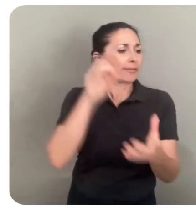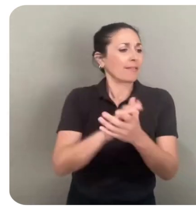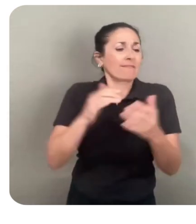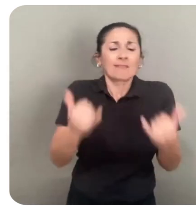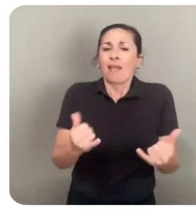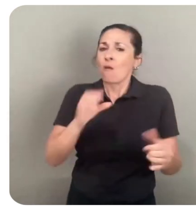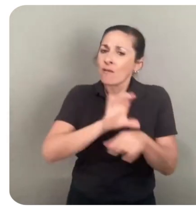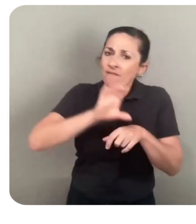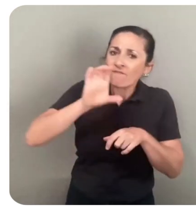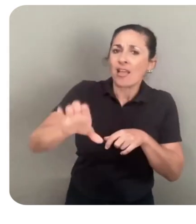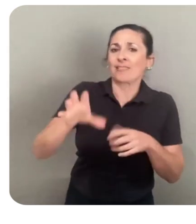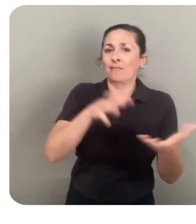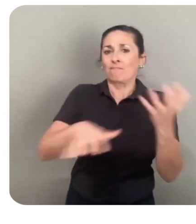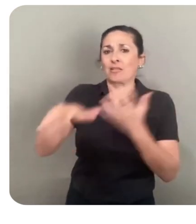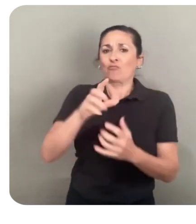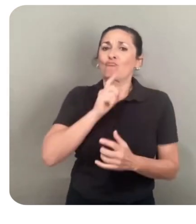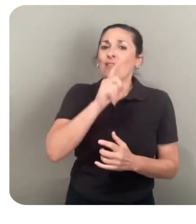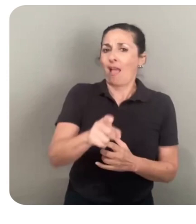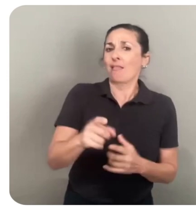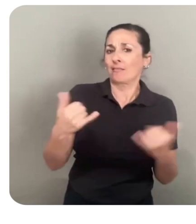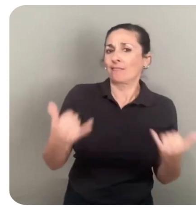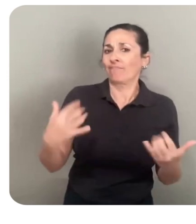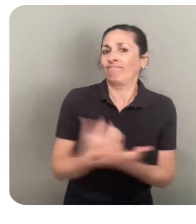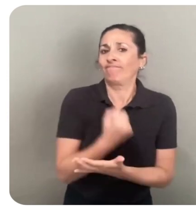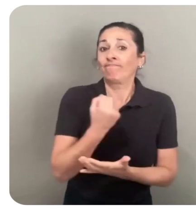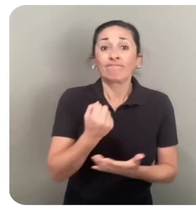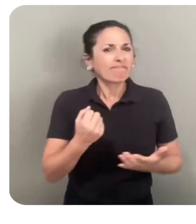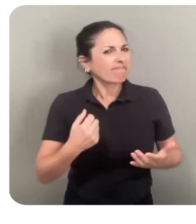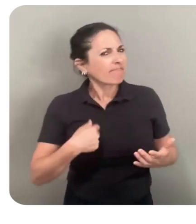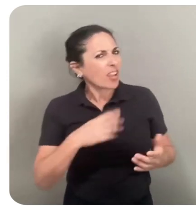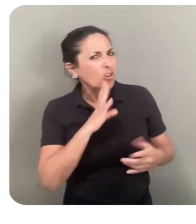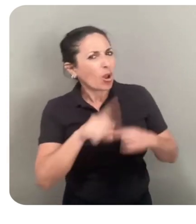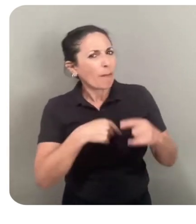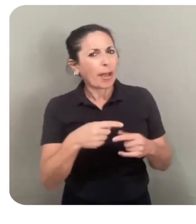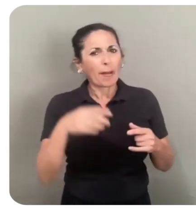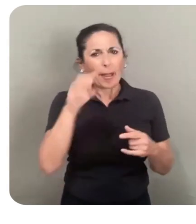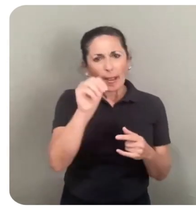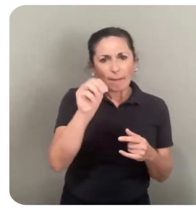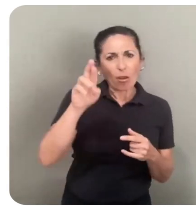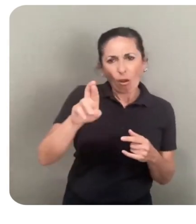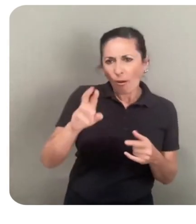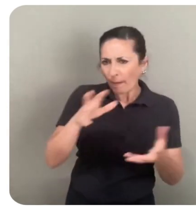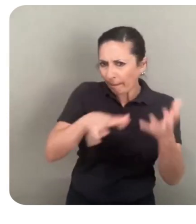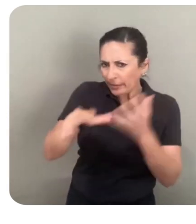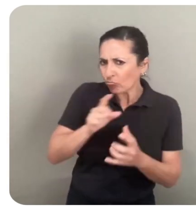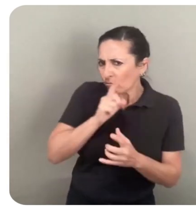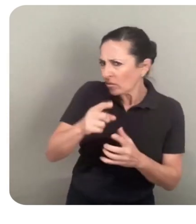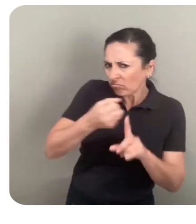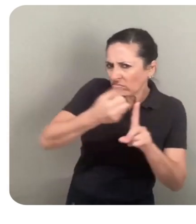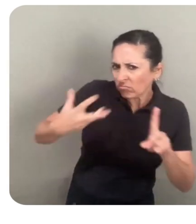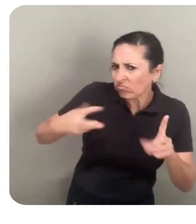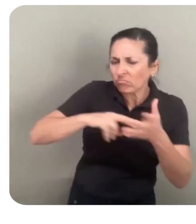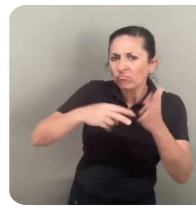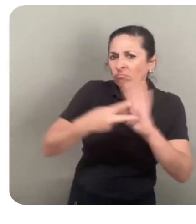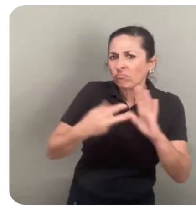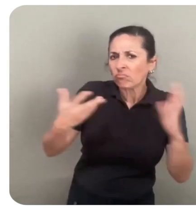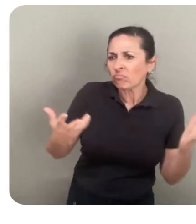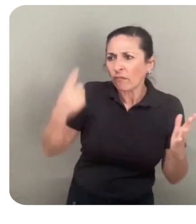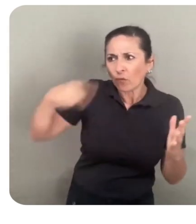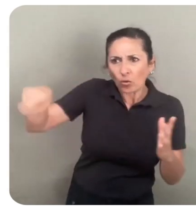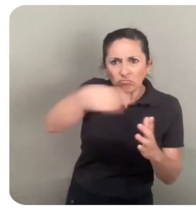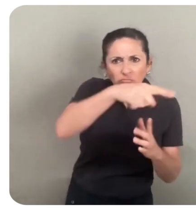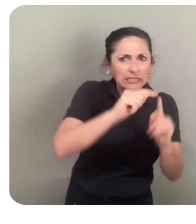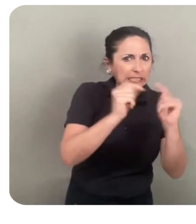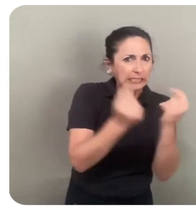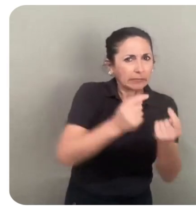So, let's spend a moment on terminology. When I say mixed reality, what am I actually talking about? What does that mean for the teams